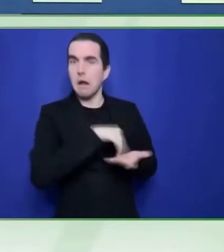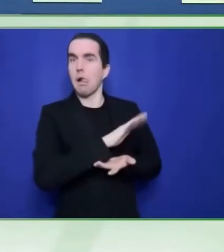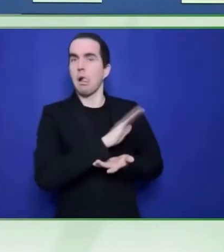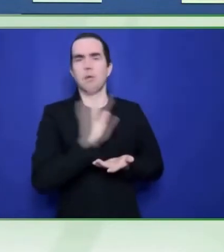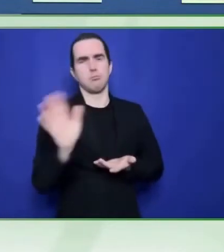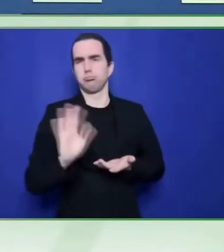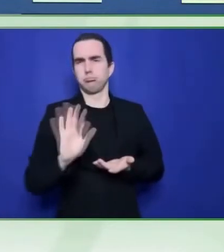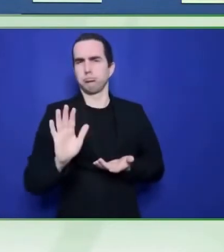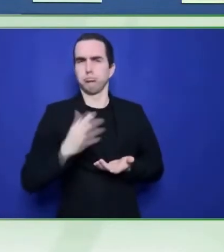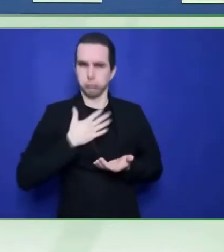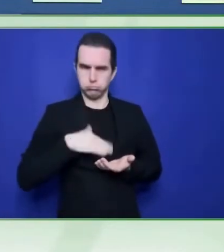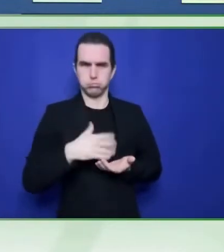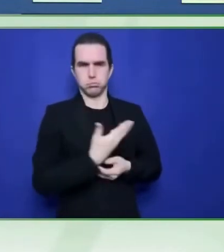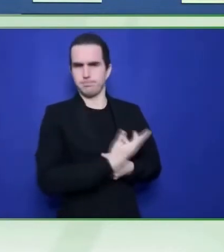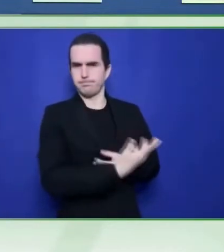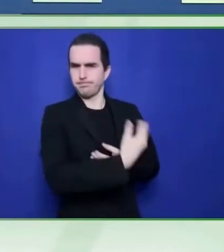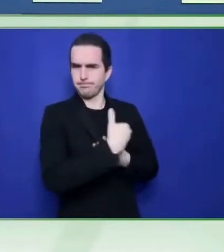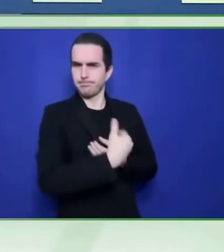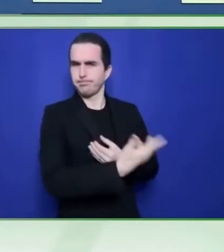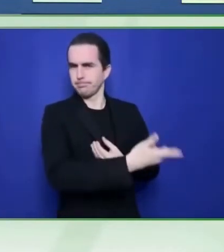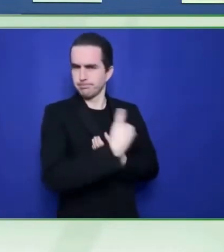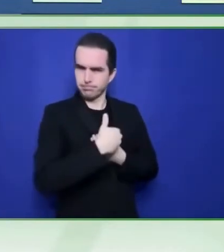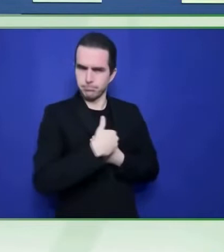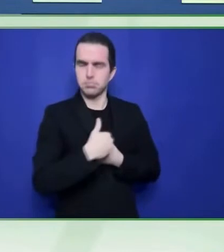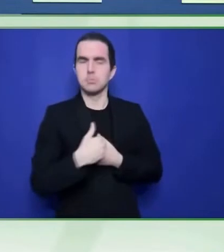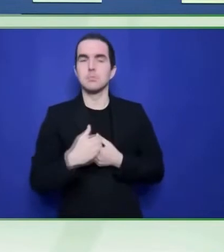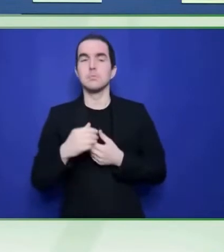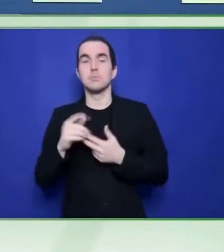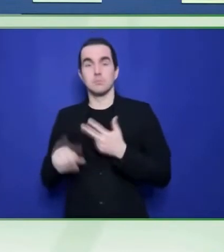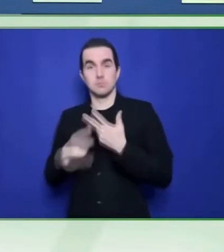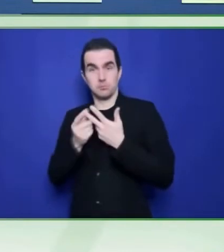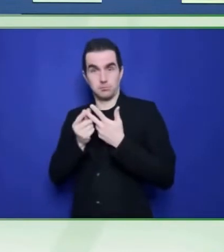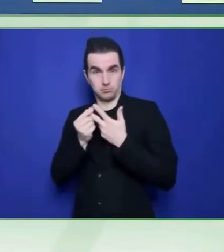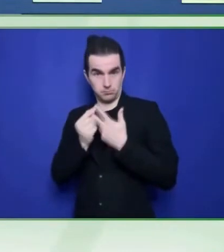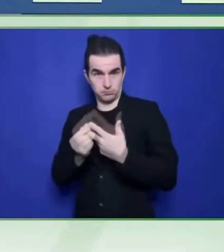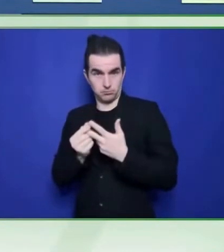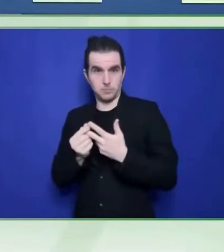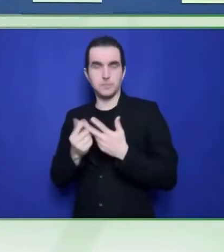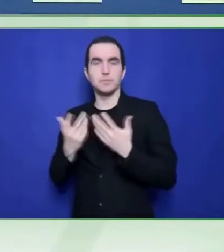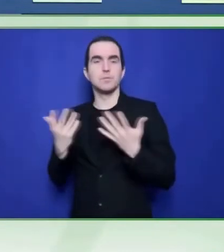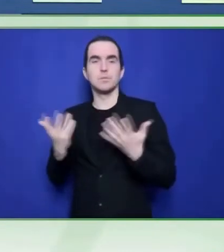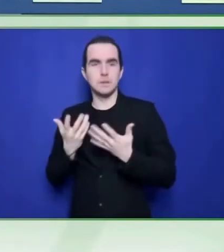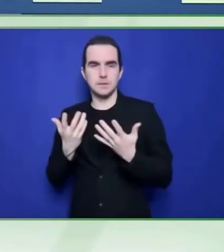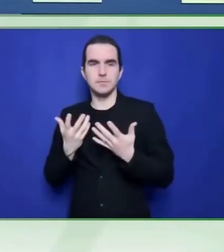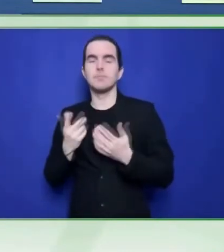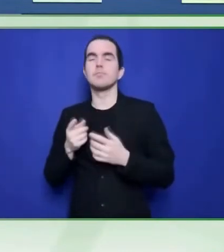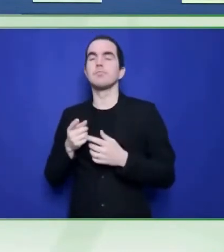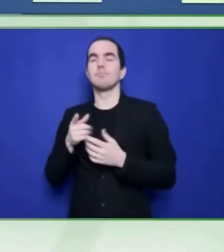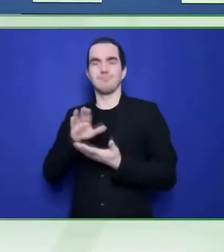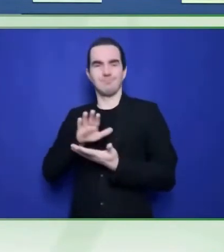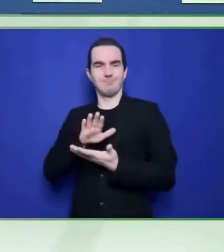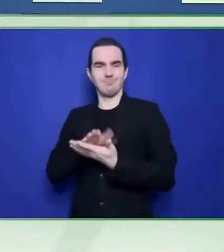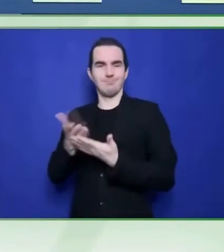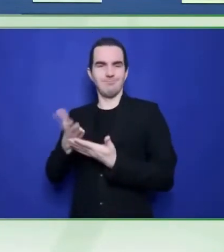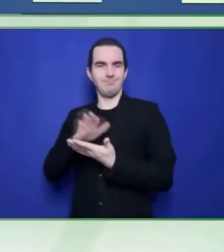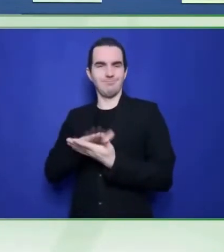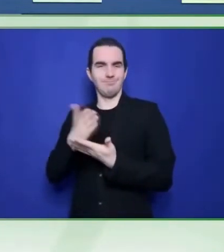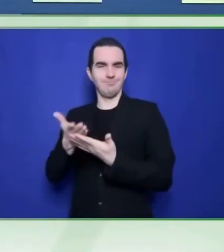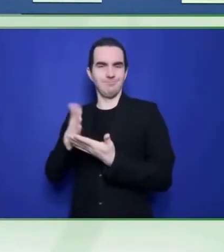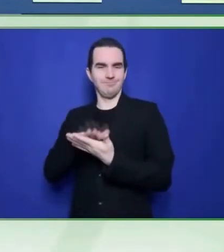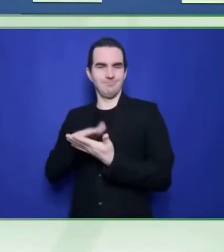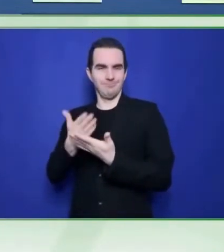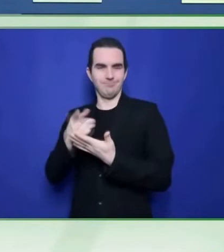I first thought of this after a disaster in Okayama four years ago, when some deaf